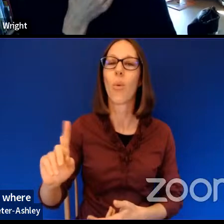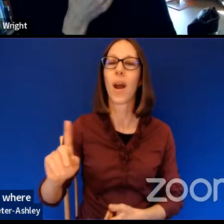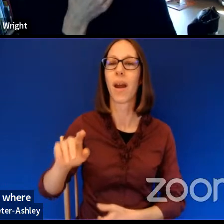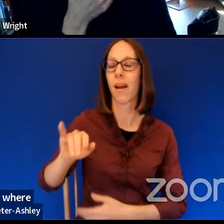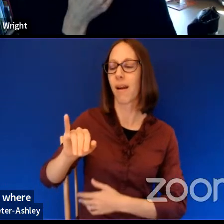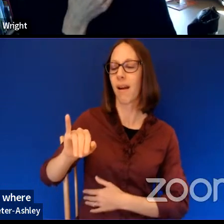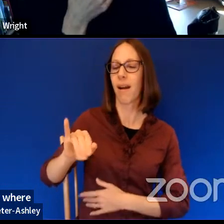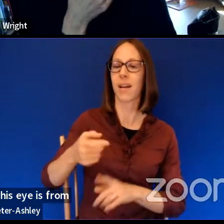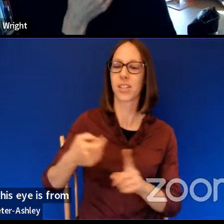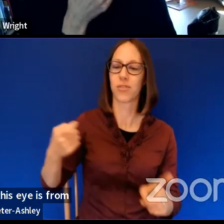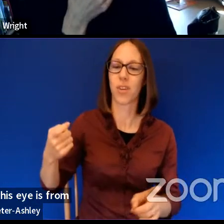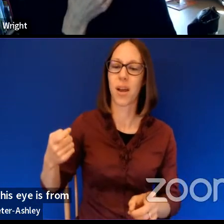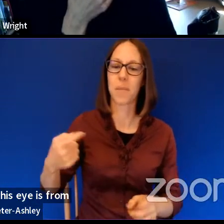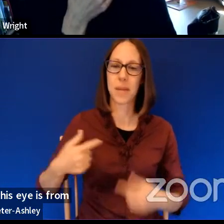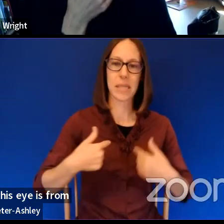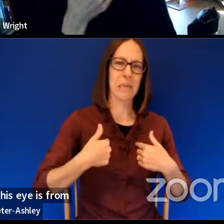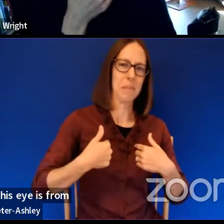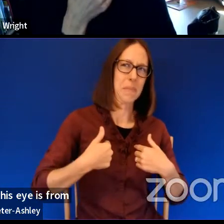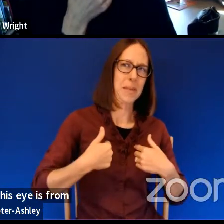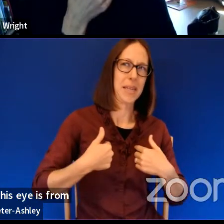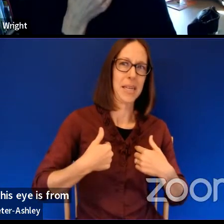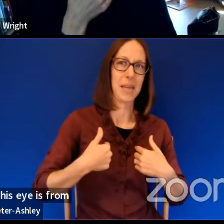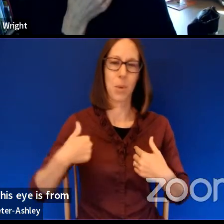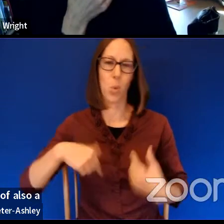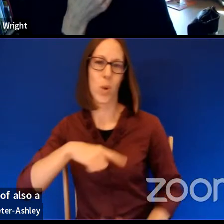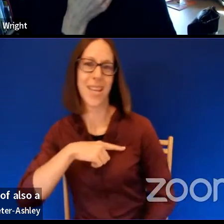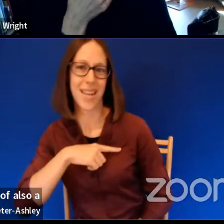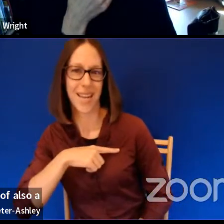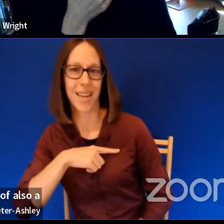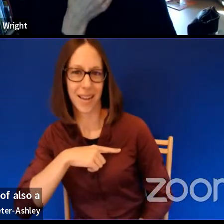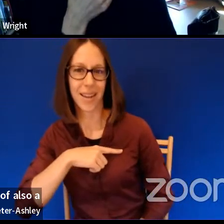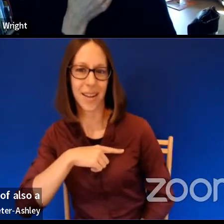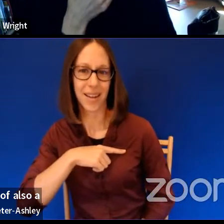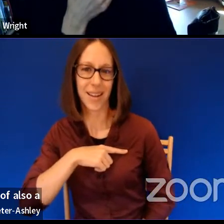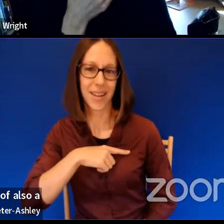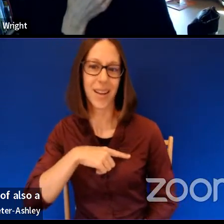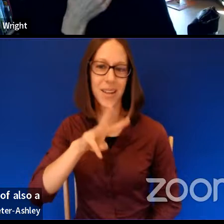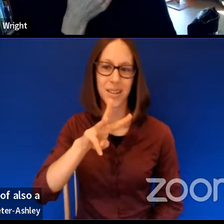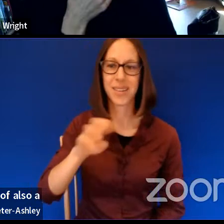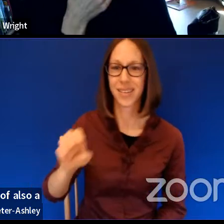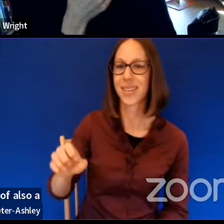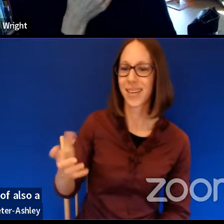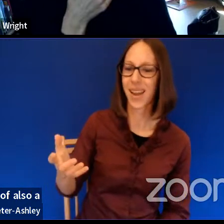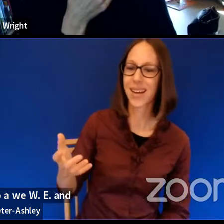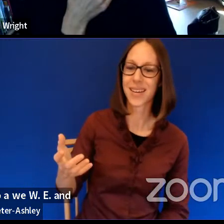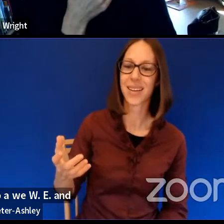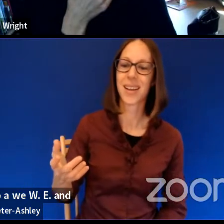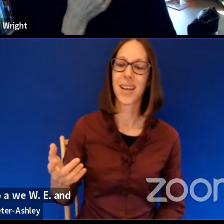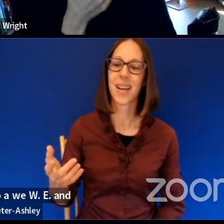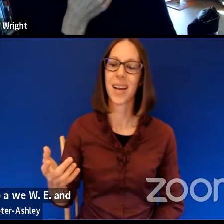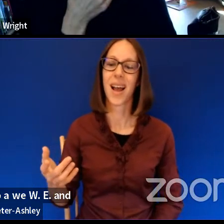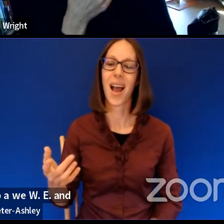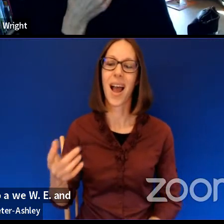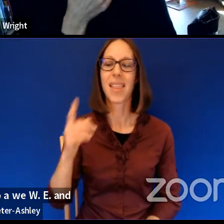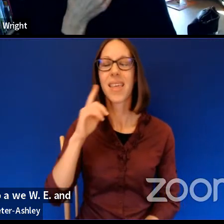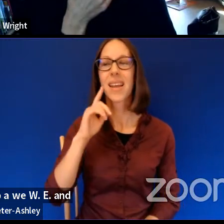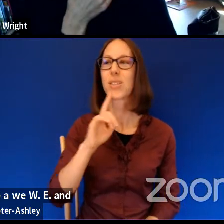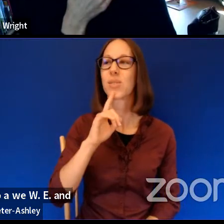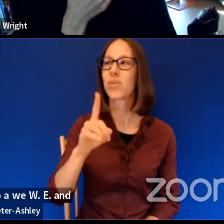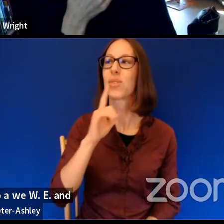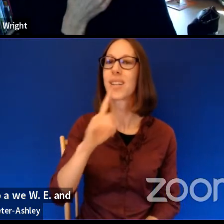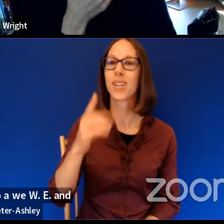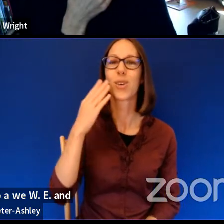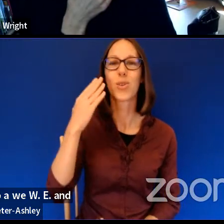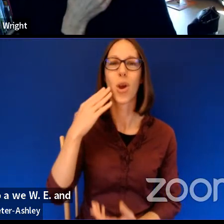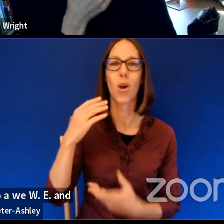sort of me, but sort of also a we, a W-E. And, and I think often sort of the blues tradition,